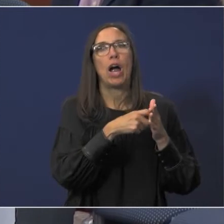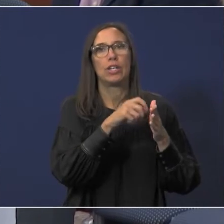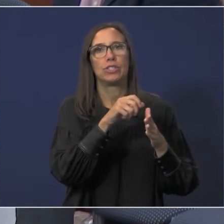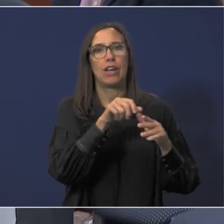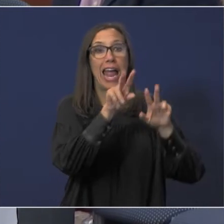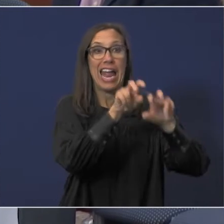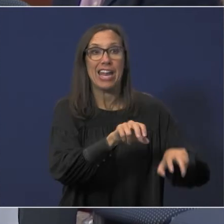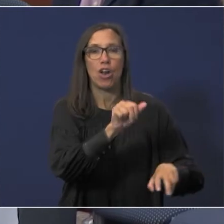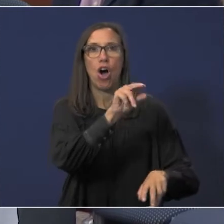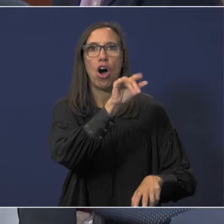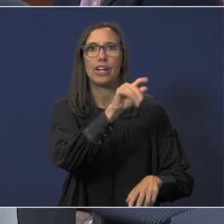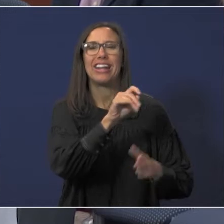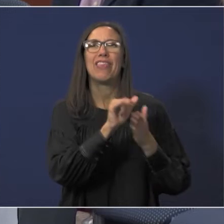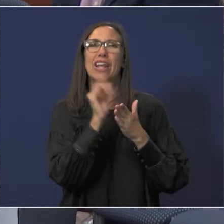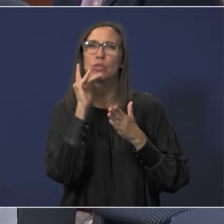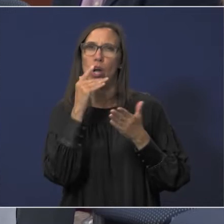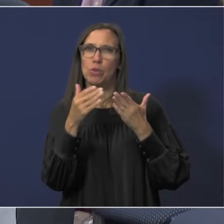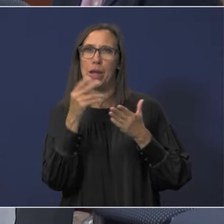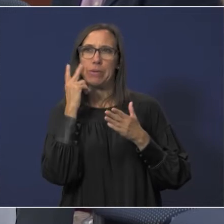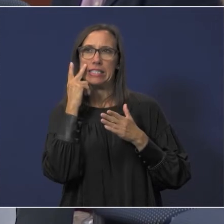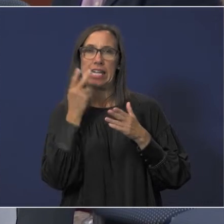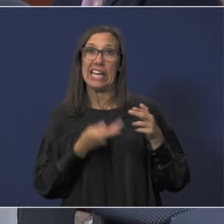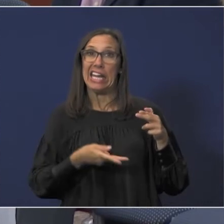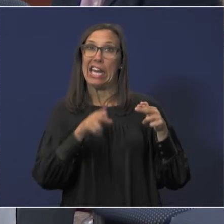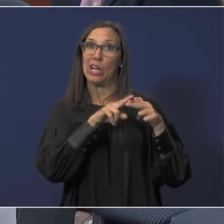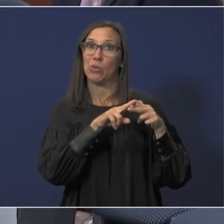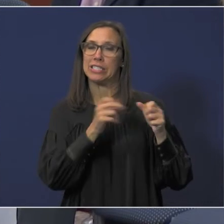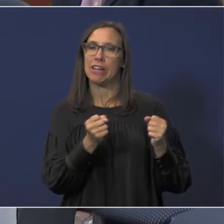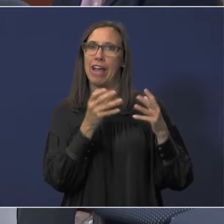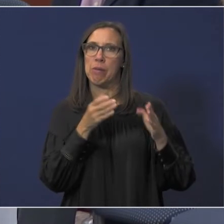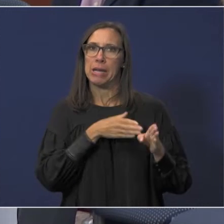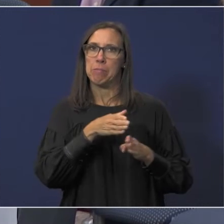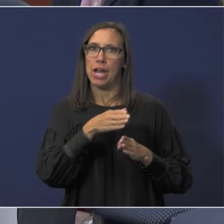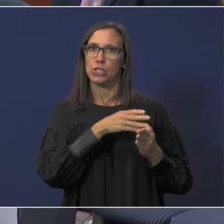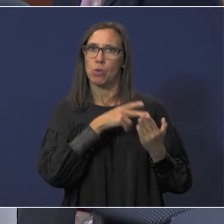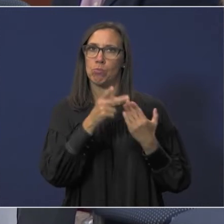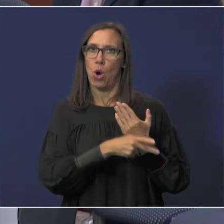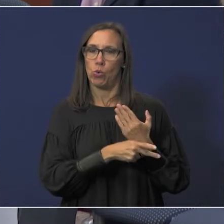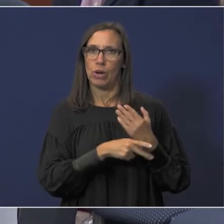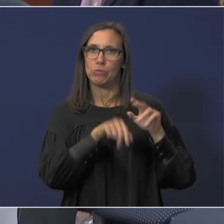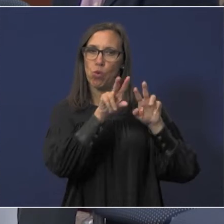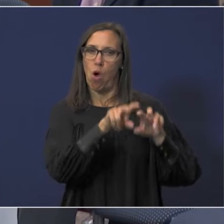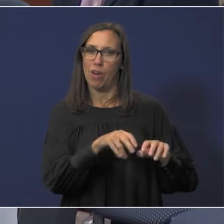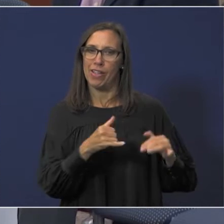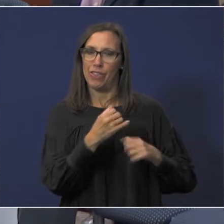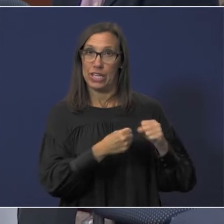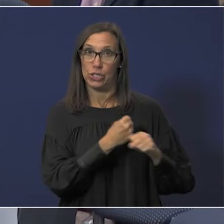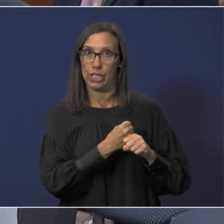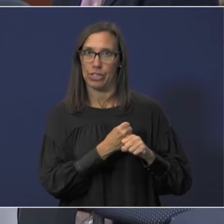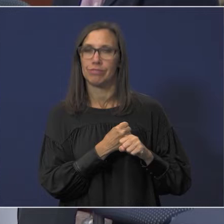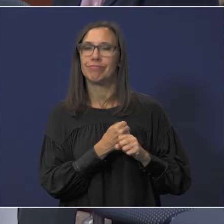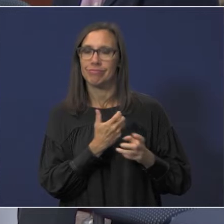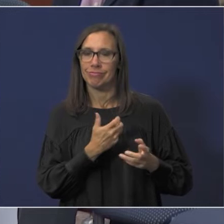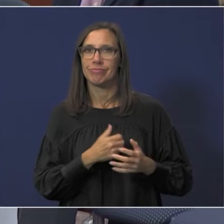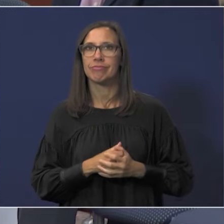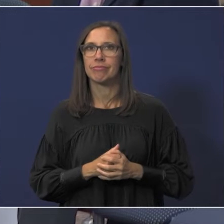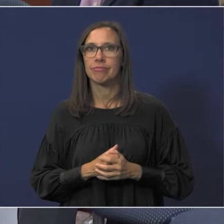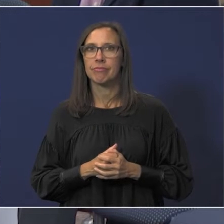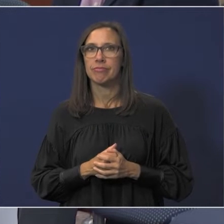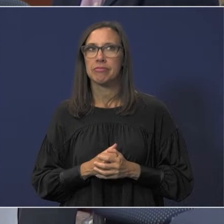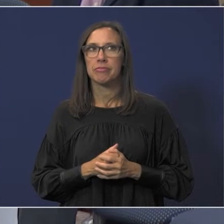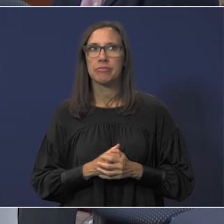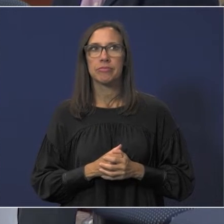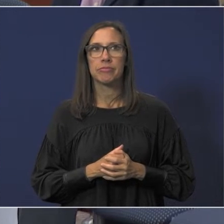may see an uptick in the number of programs that we audited this year and it's because those covid funds were identified as higher risk by those